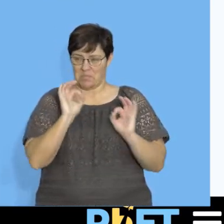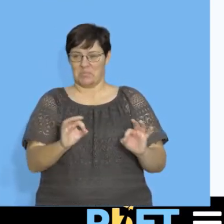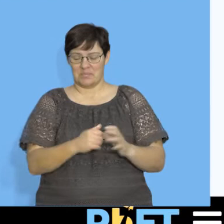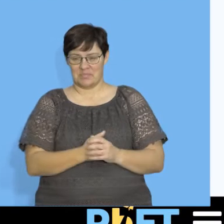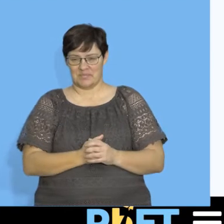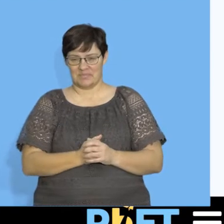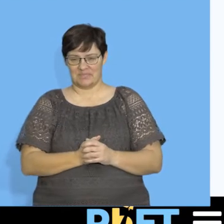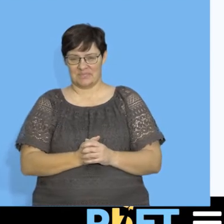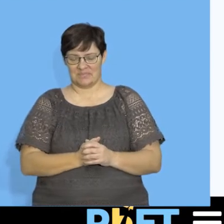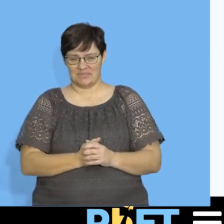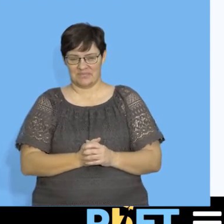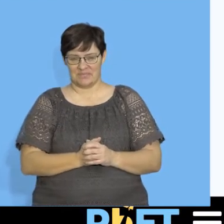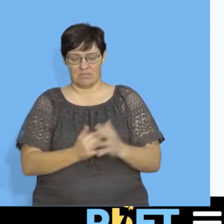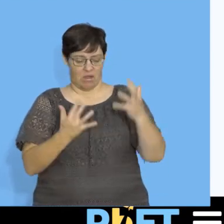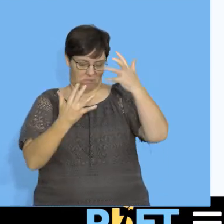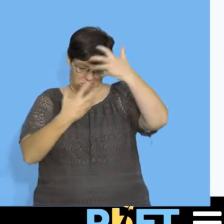zero.